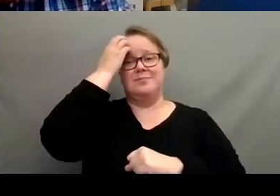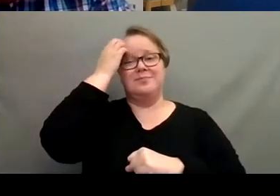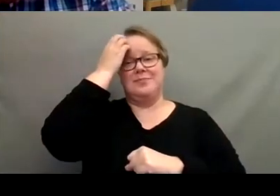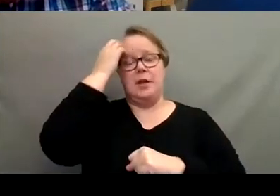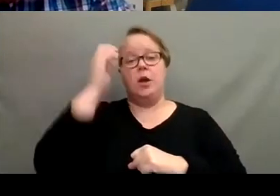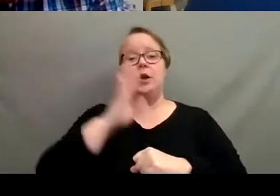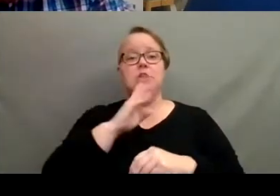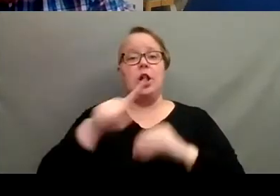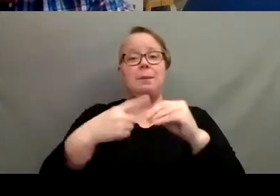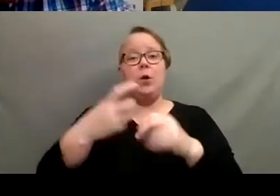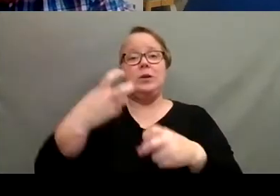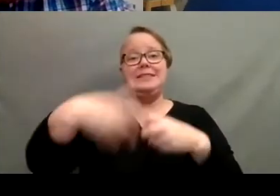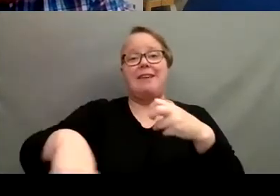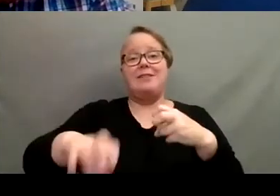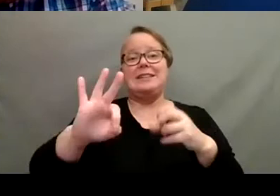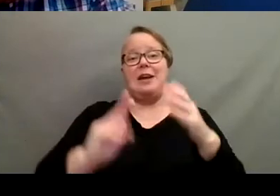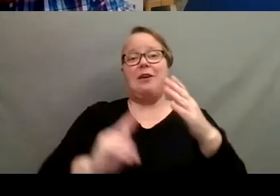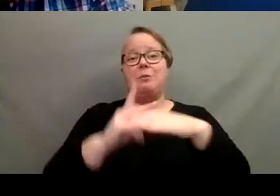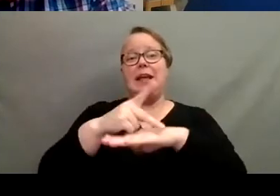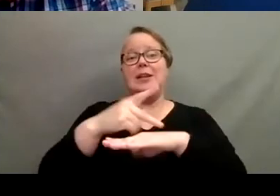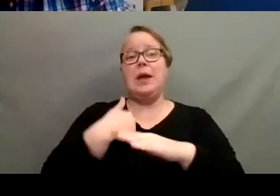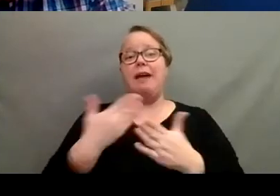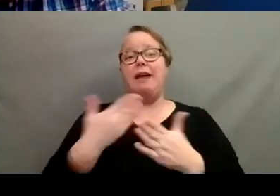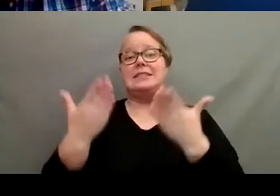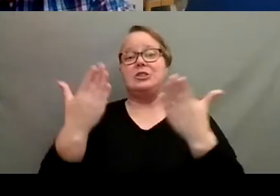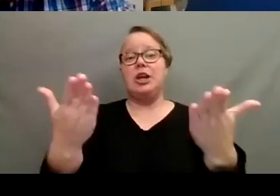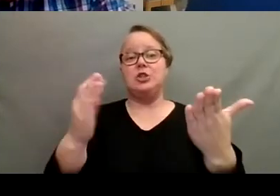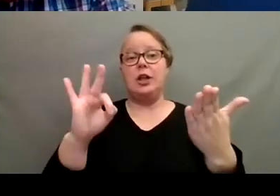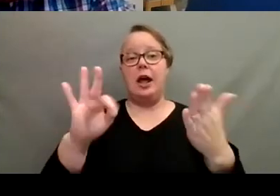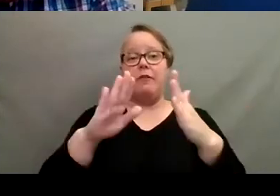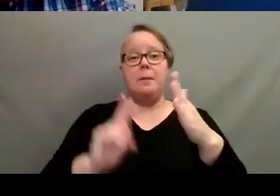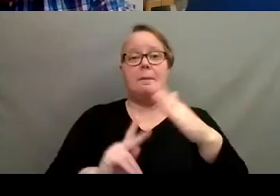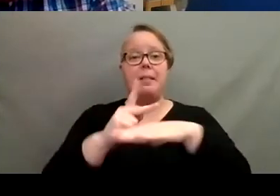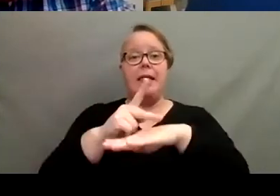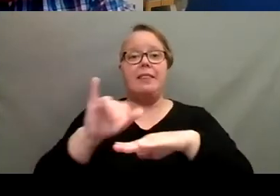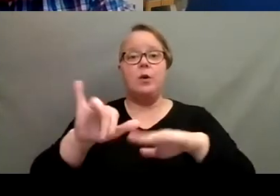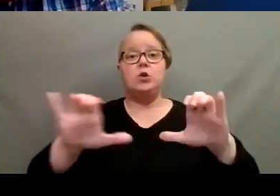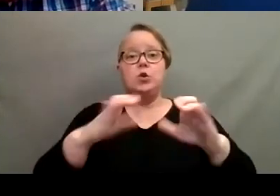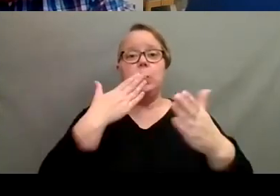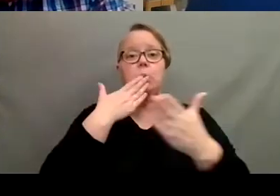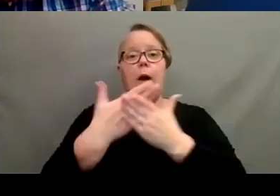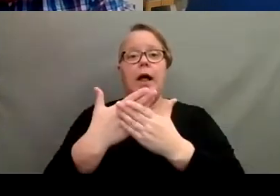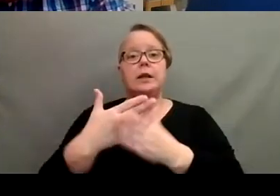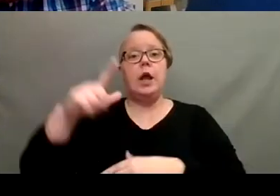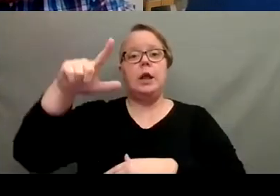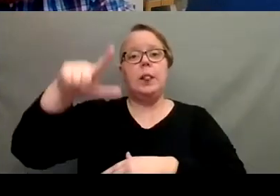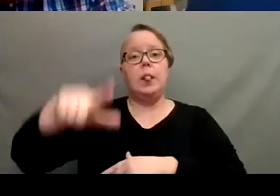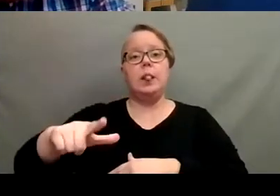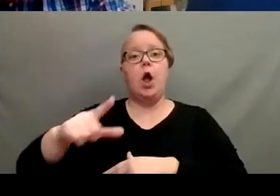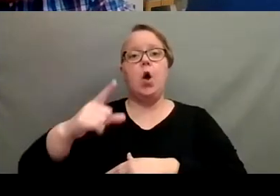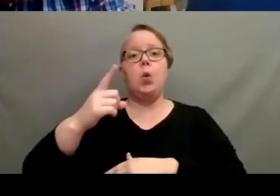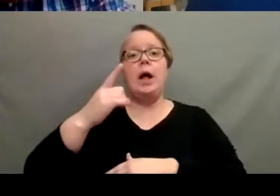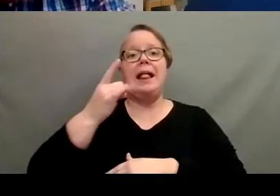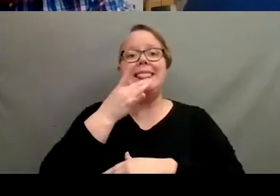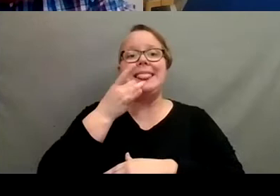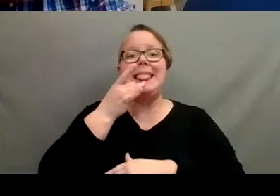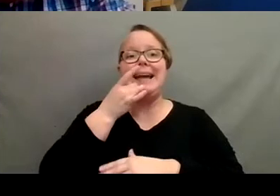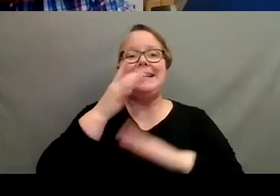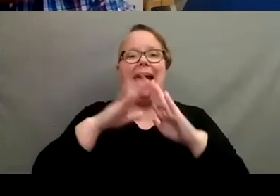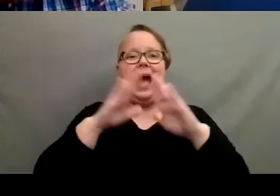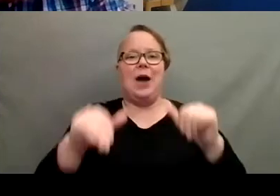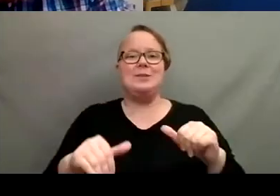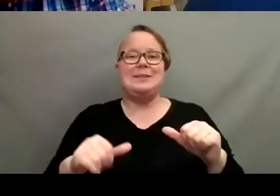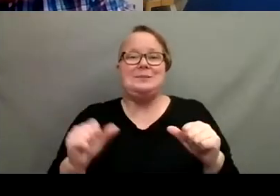of plants, do you have any suggestions of plants that would do well in a low light house? Yeah. So those are my